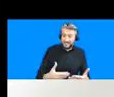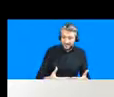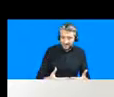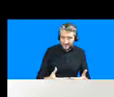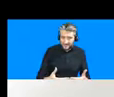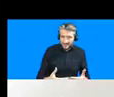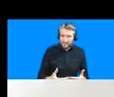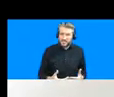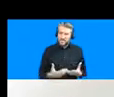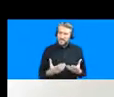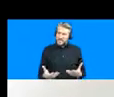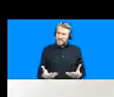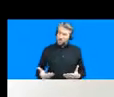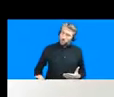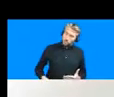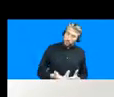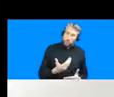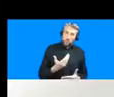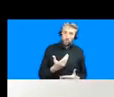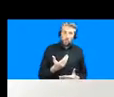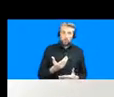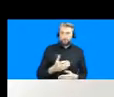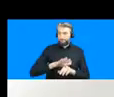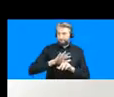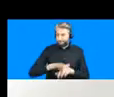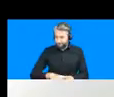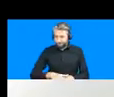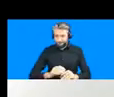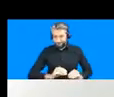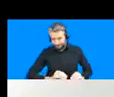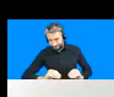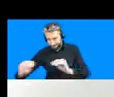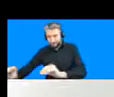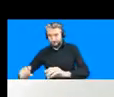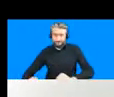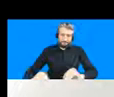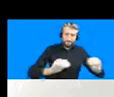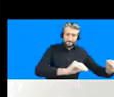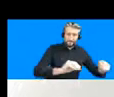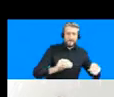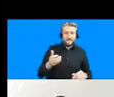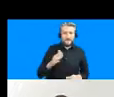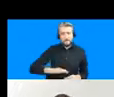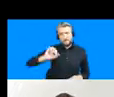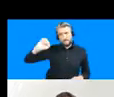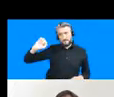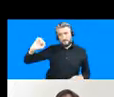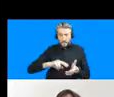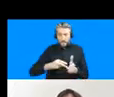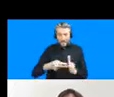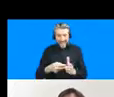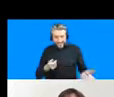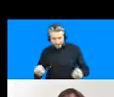displacements are going to arise as a result uh possibly as a result of the karachi transformation plan and of course this is going to have